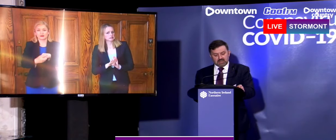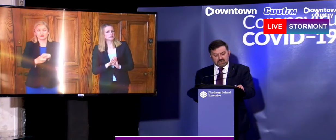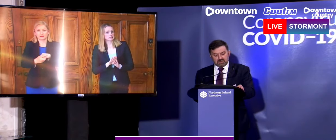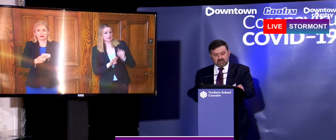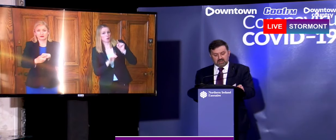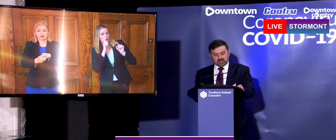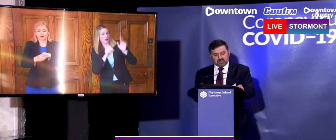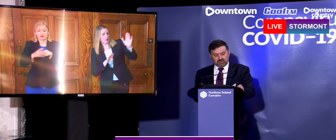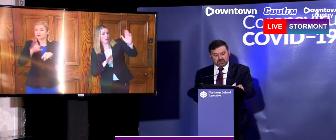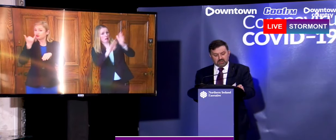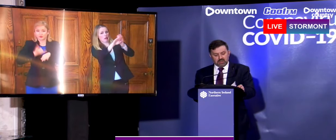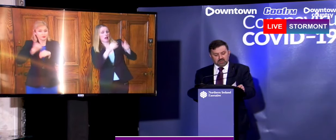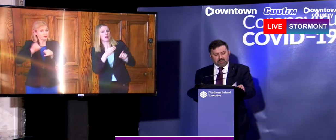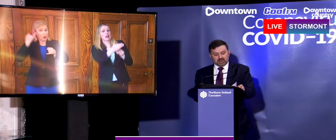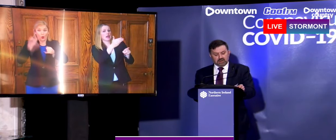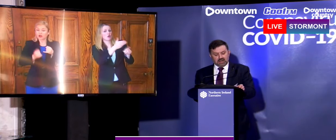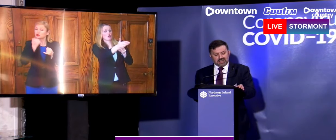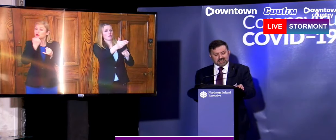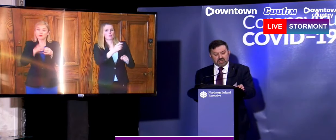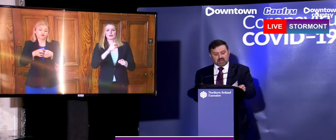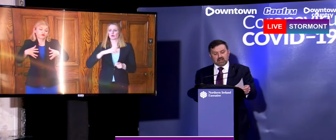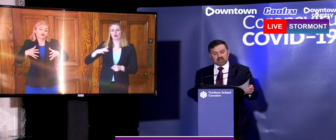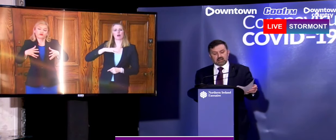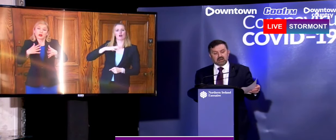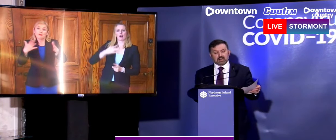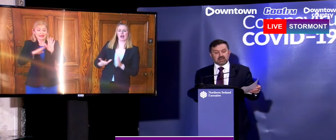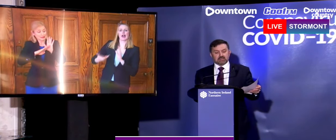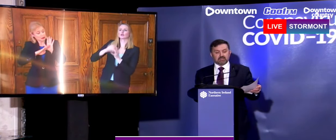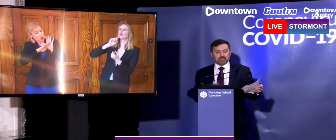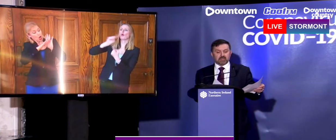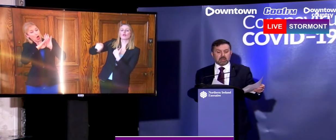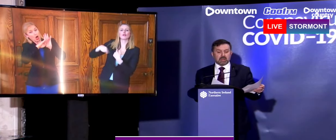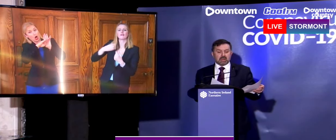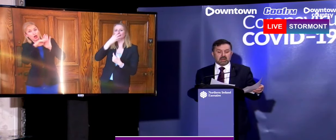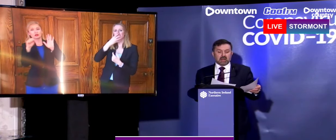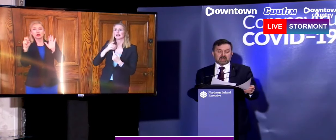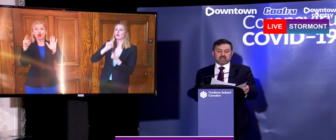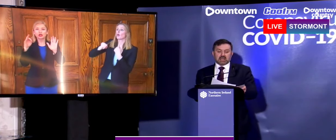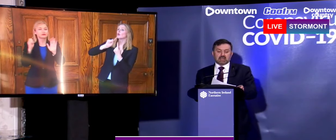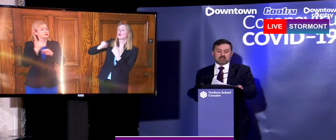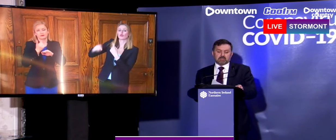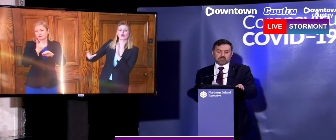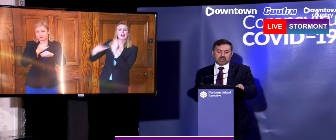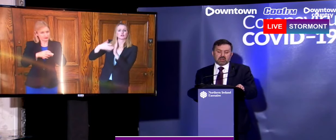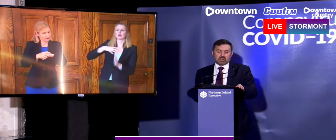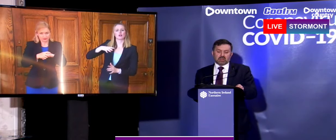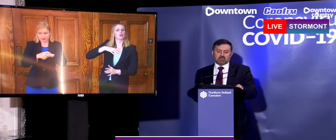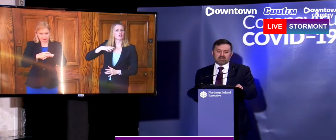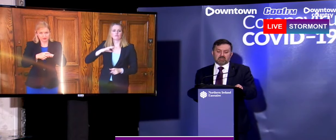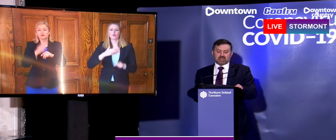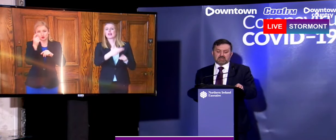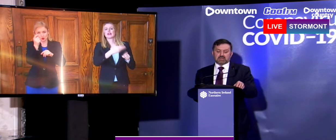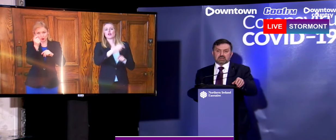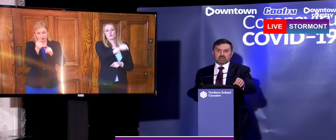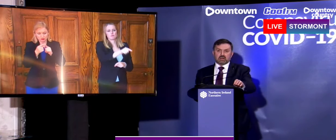have additional ventilators in order to meet our estimated clinical care need and sadly the